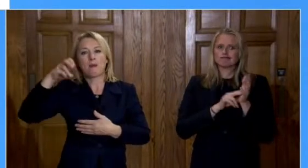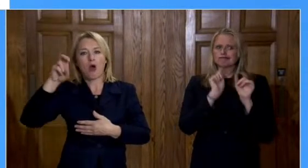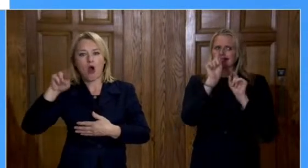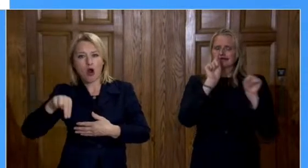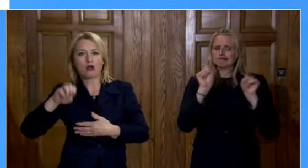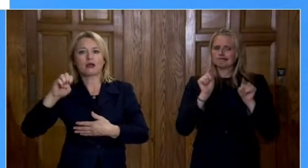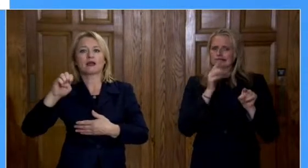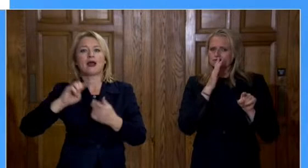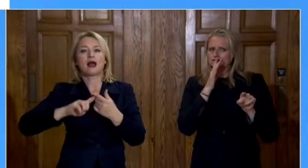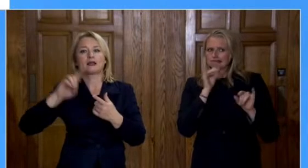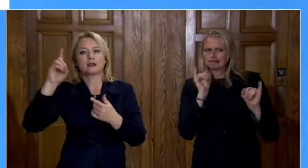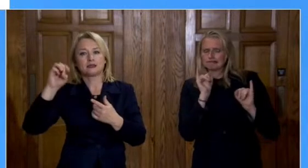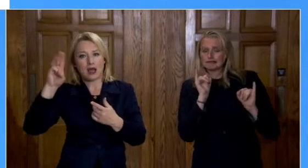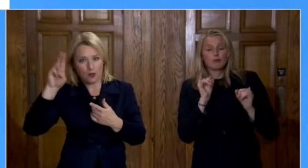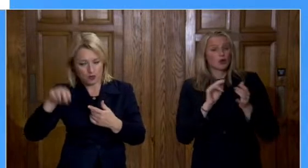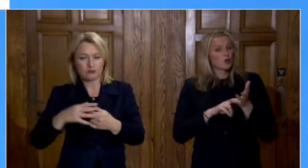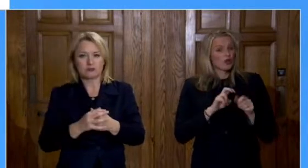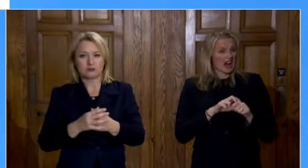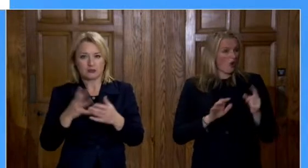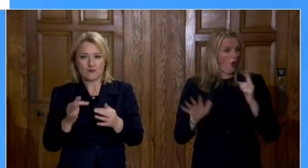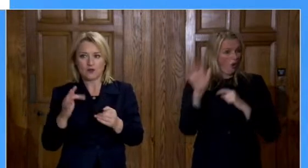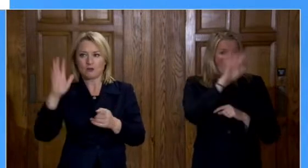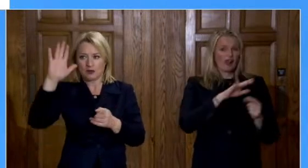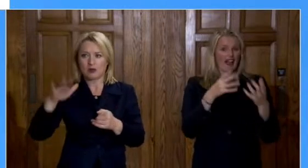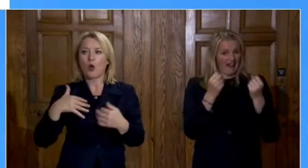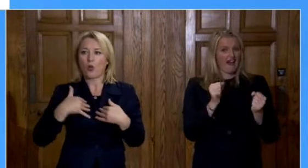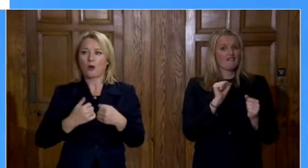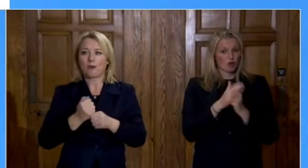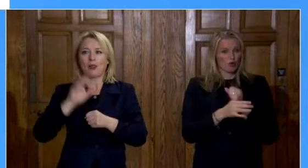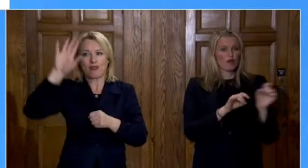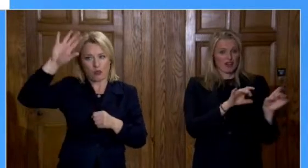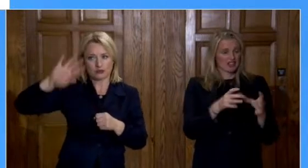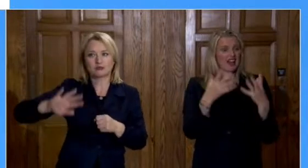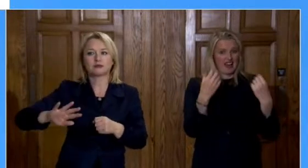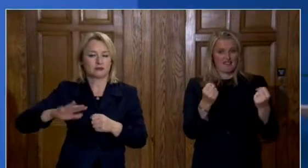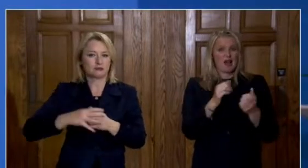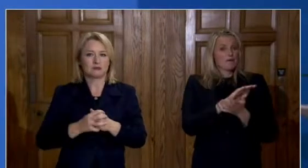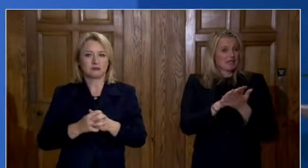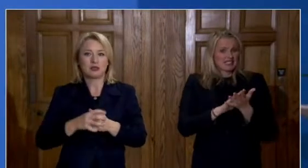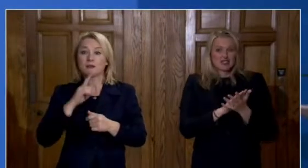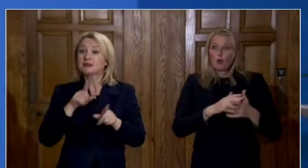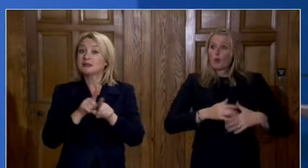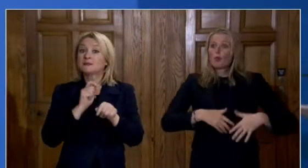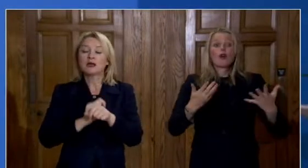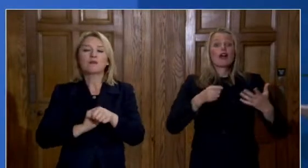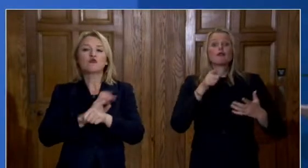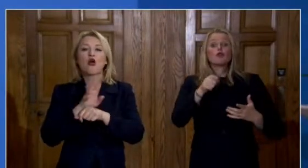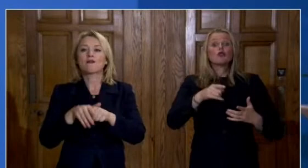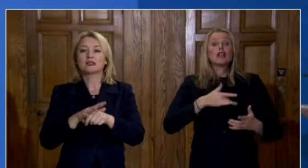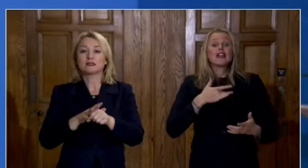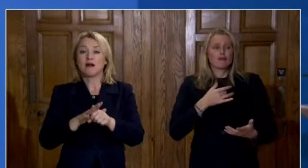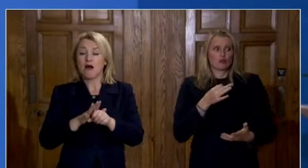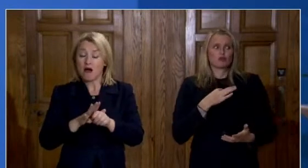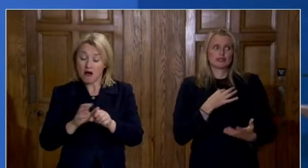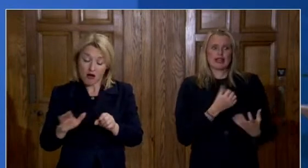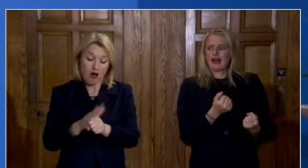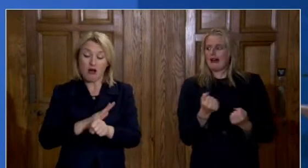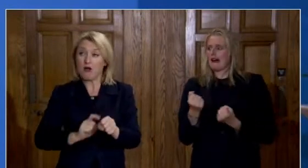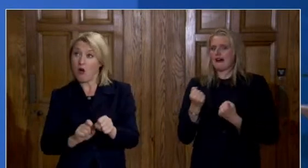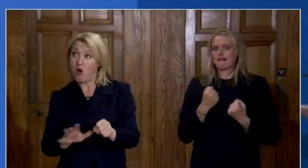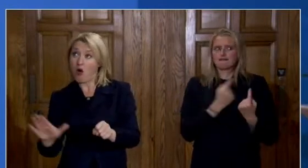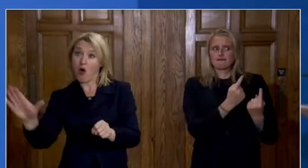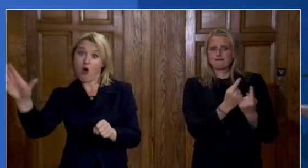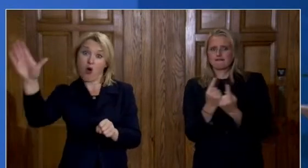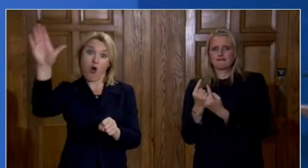everywhere in Northern Ireland, and all of us are at some risk. We need to remember the basic